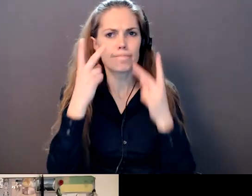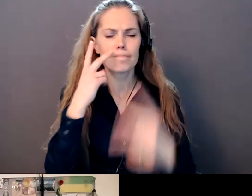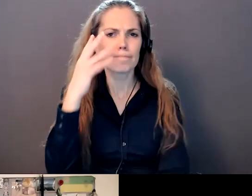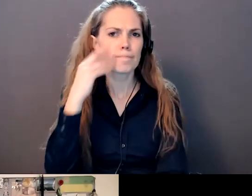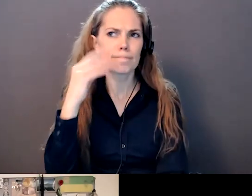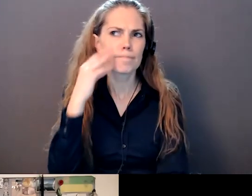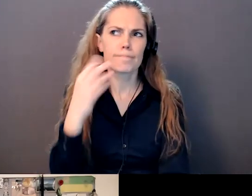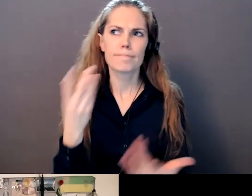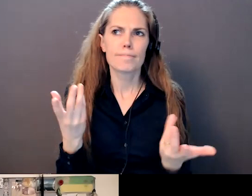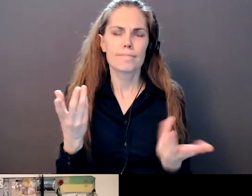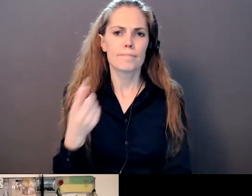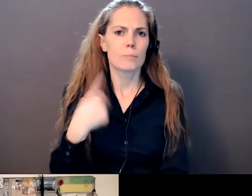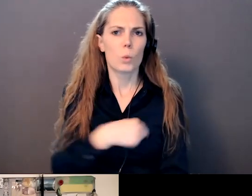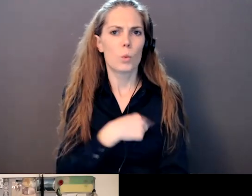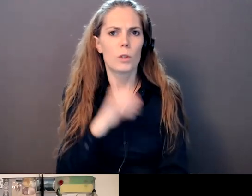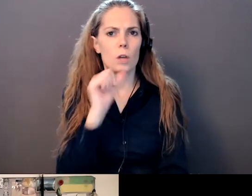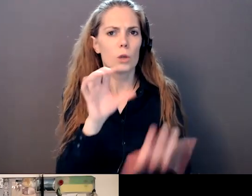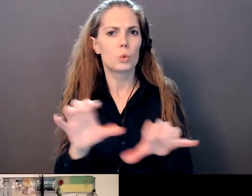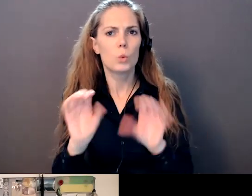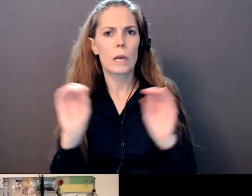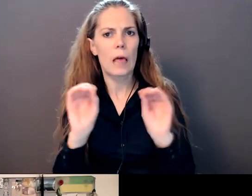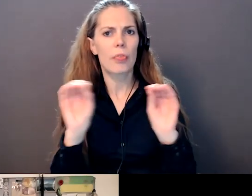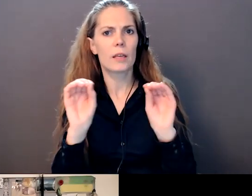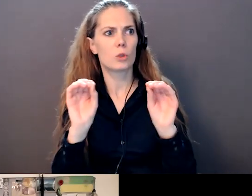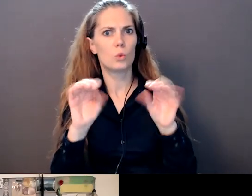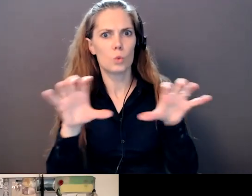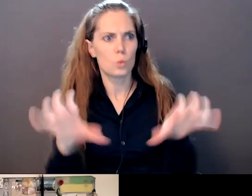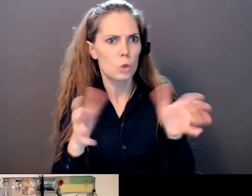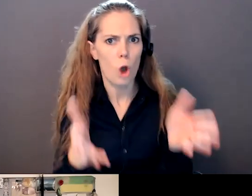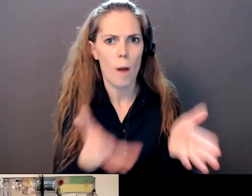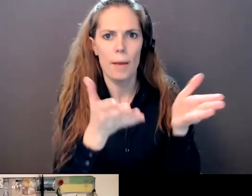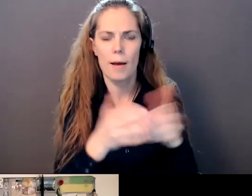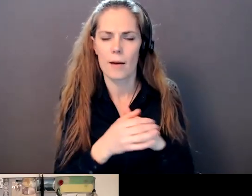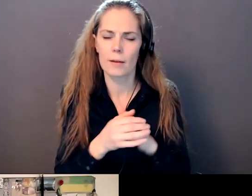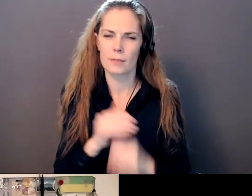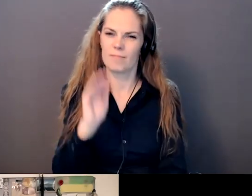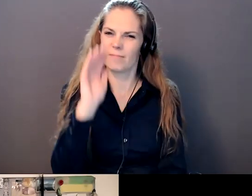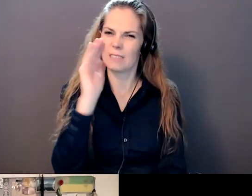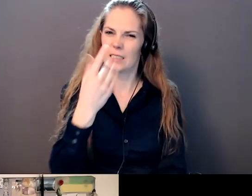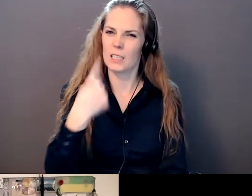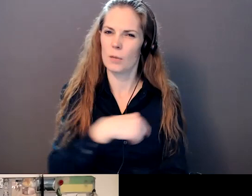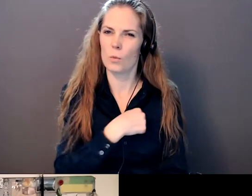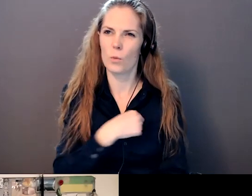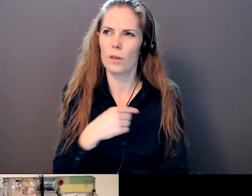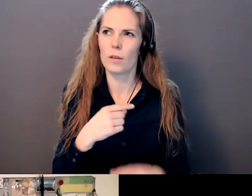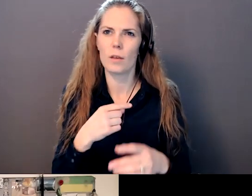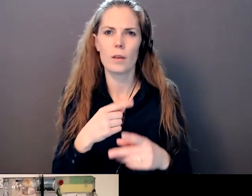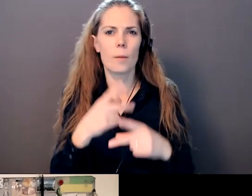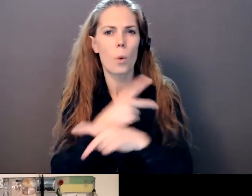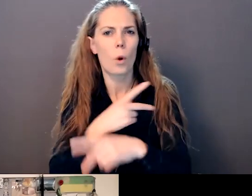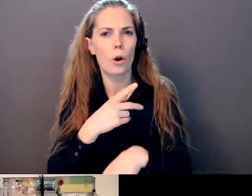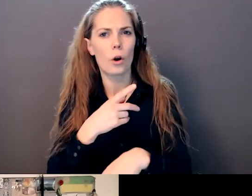really done anything to combat them. Like I said, we're more reactive than proactive, and we've got to change that.